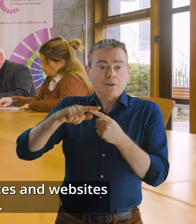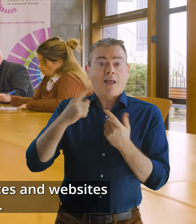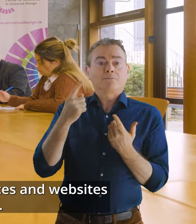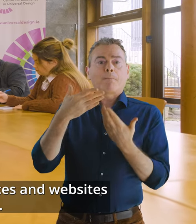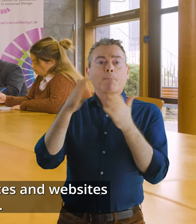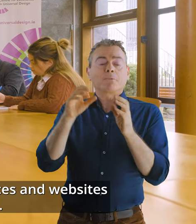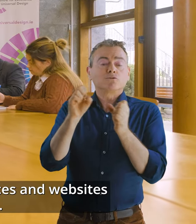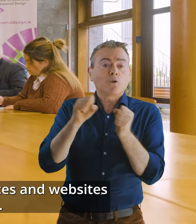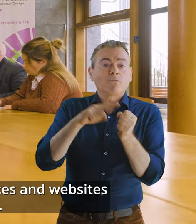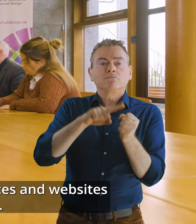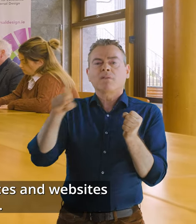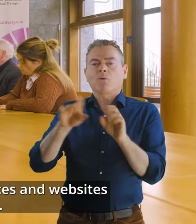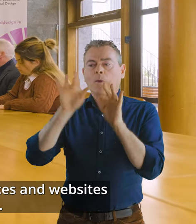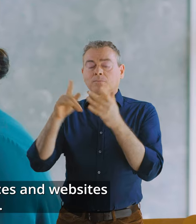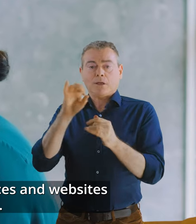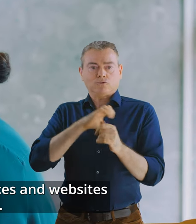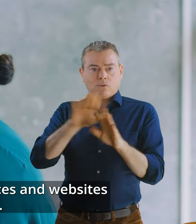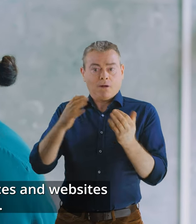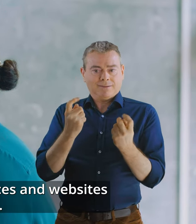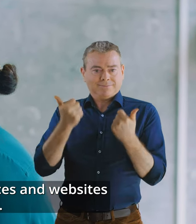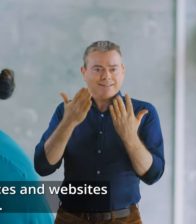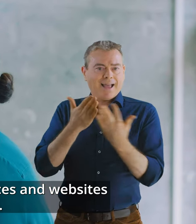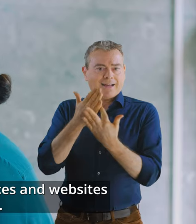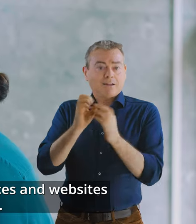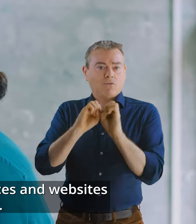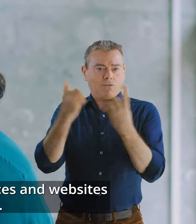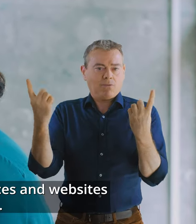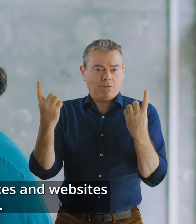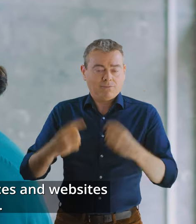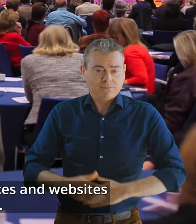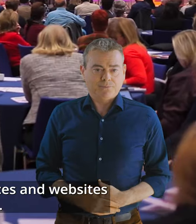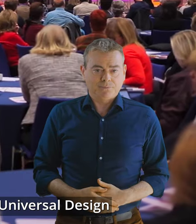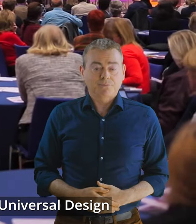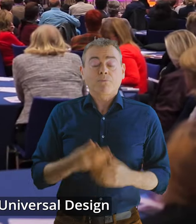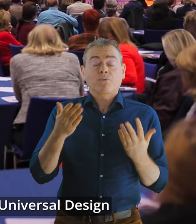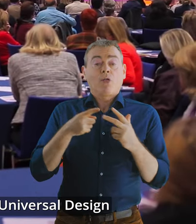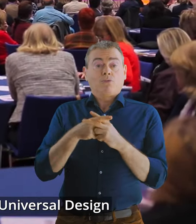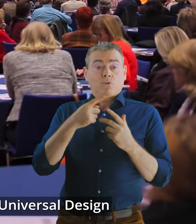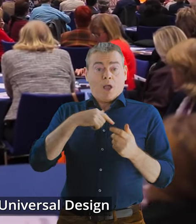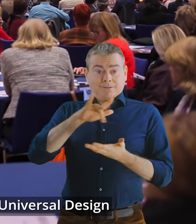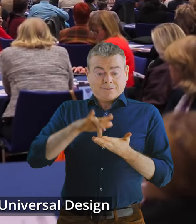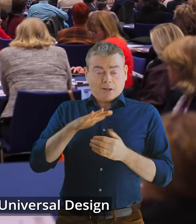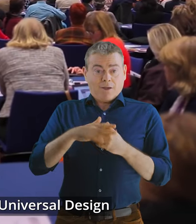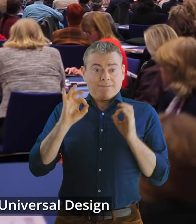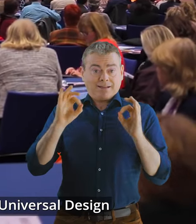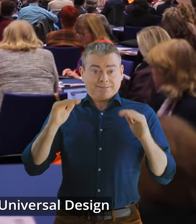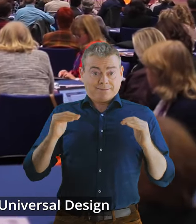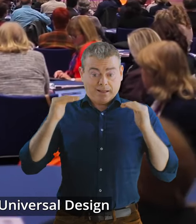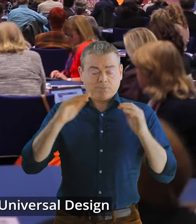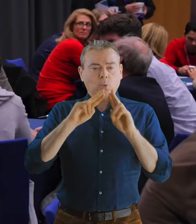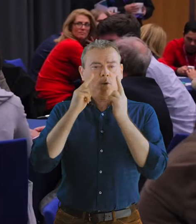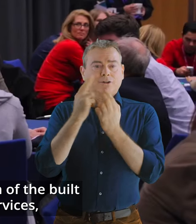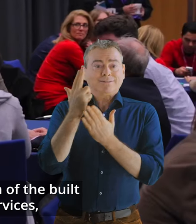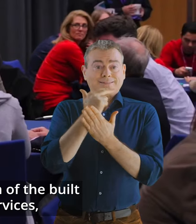requirement for public services and websites to be accessible to all. Through our Centre for Excellence in Universal